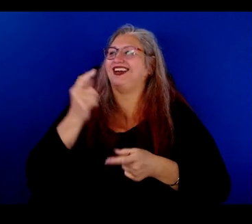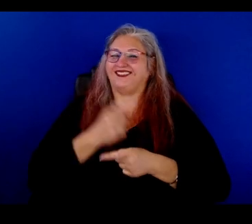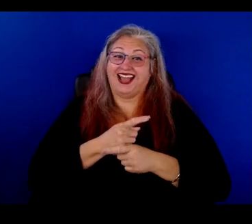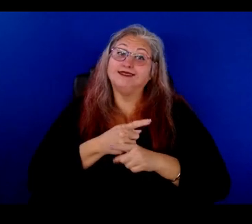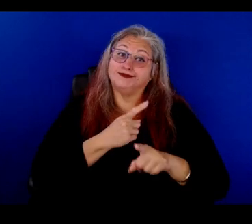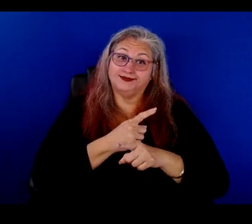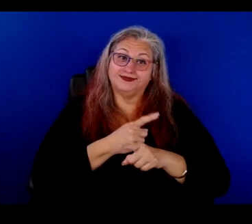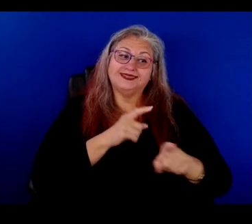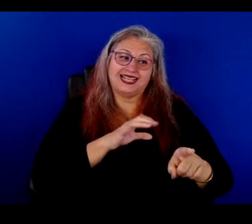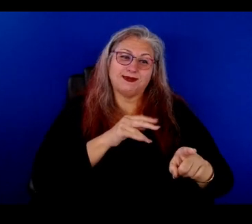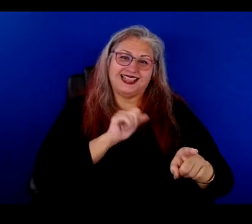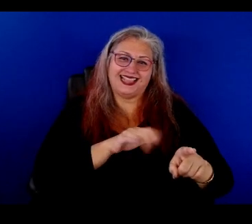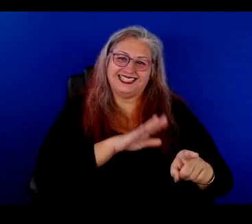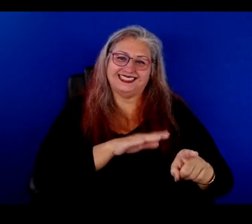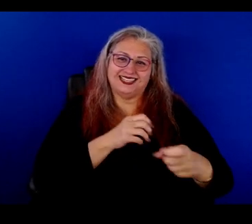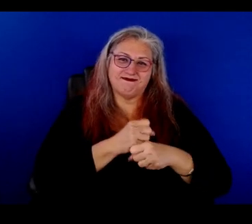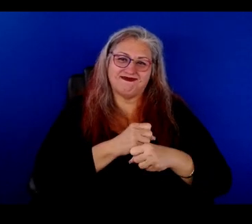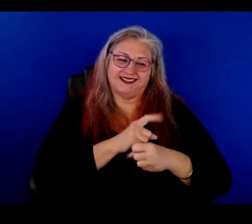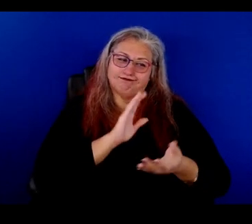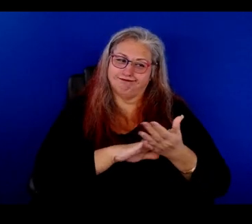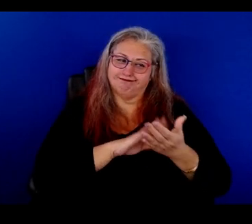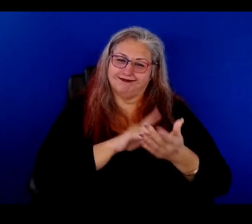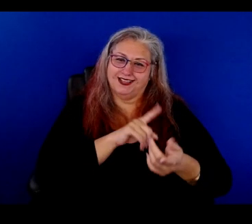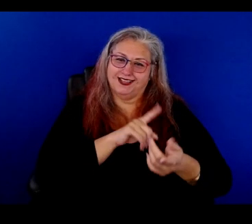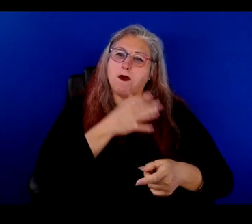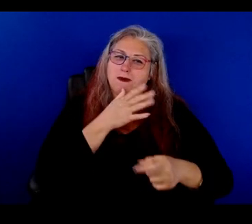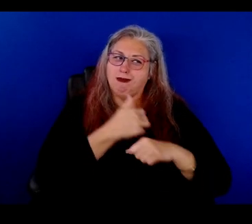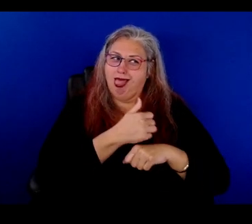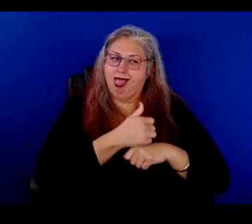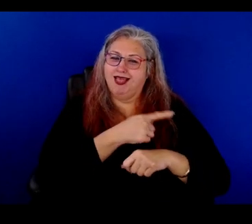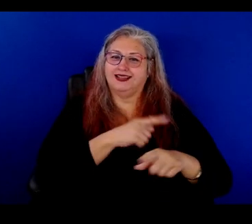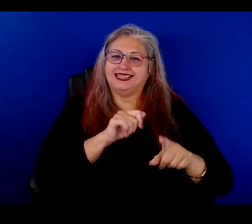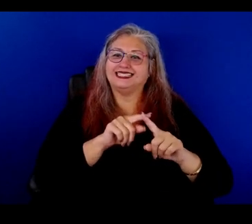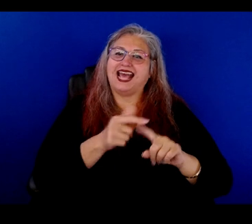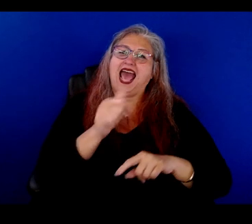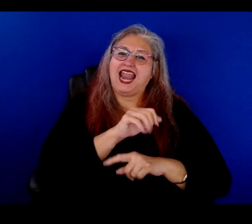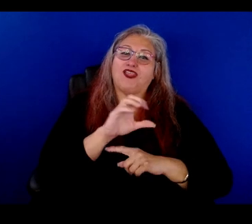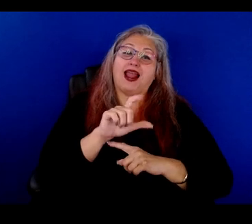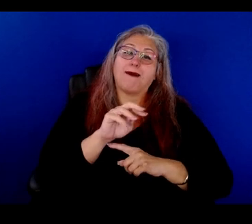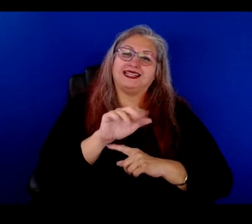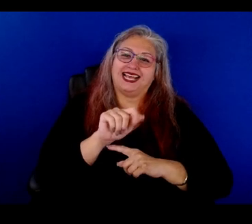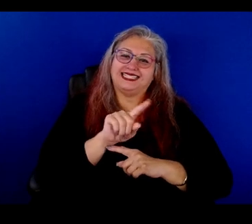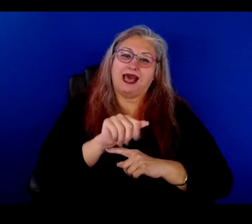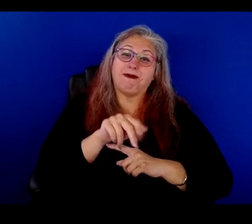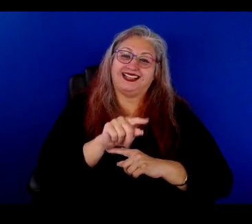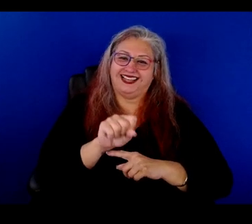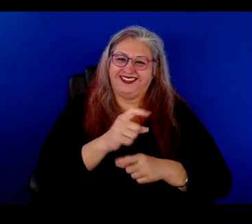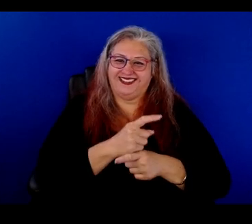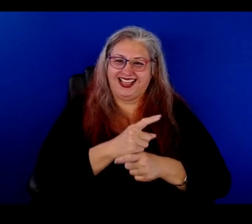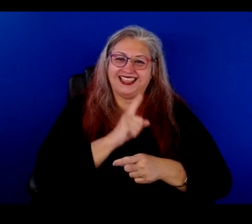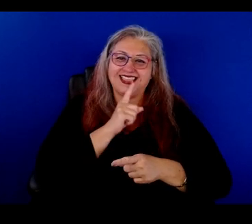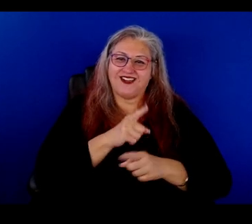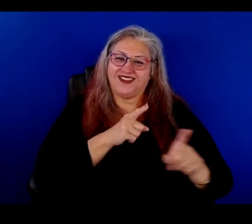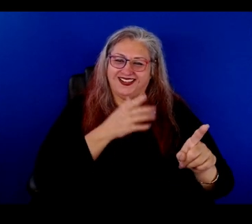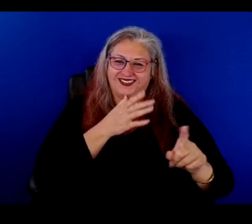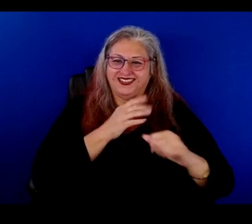That's, that's the Clemencia Zapata that gets the credit for that. Your mama. Yeah, yeah, that's the other, that's the other Clemencia Zapata. The real jefa.